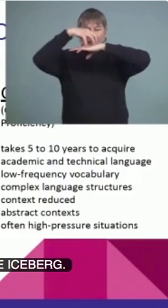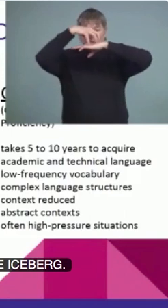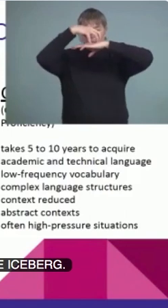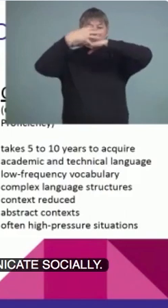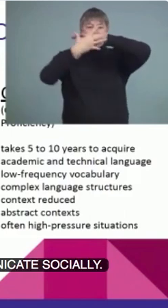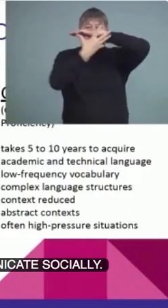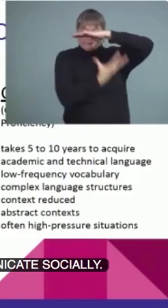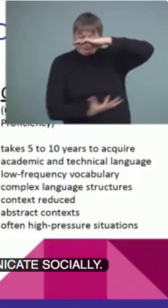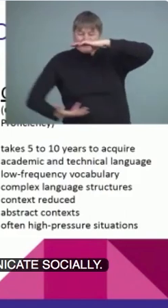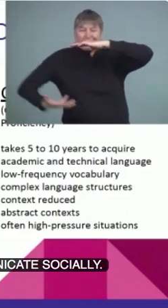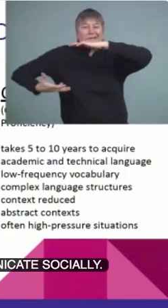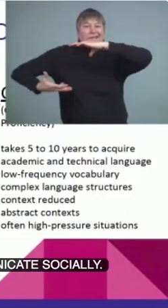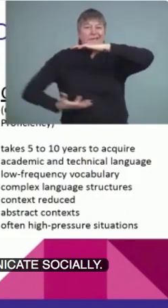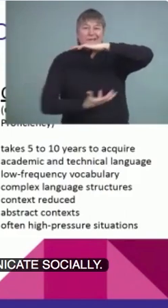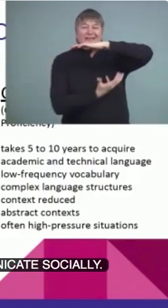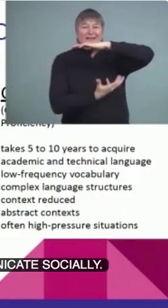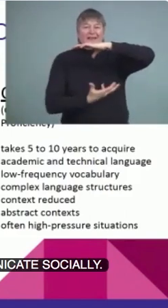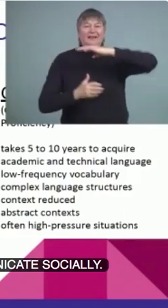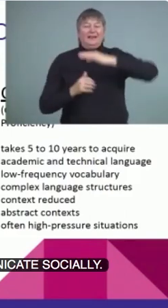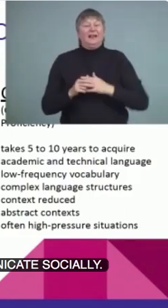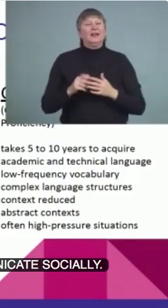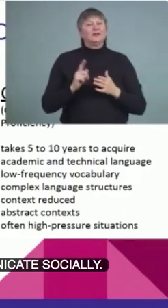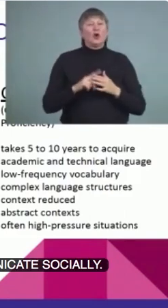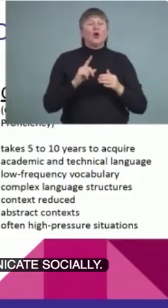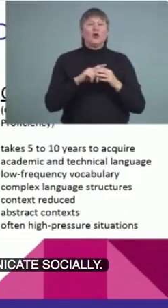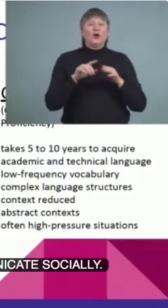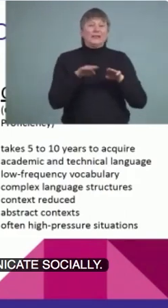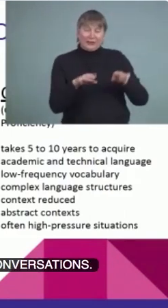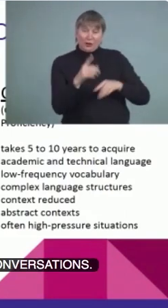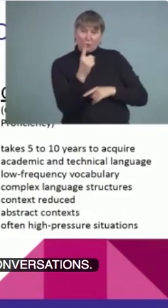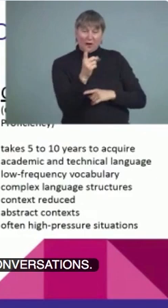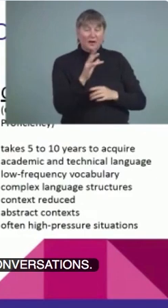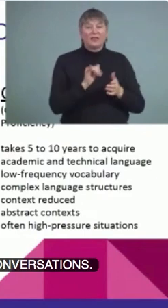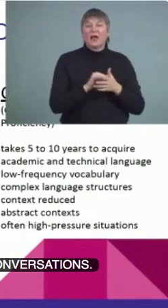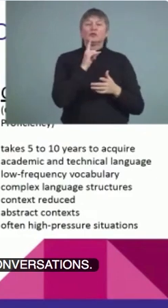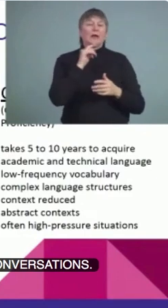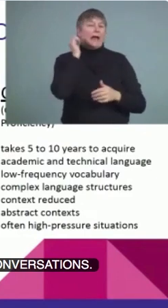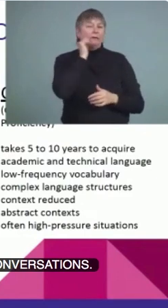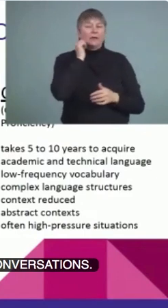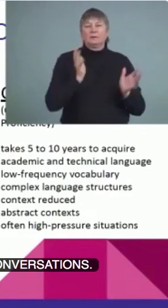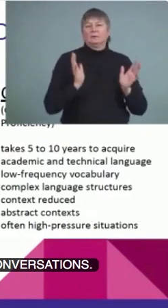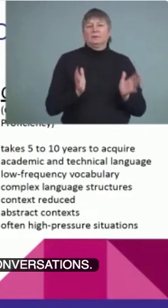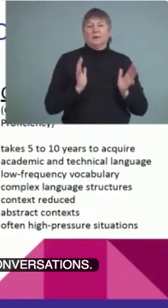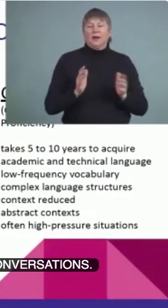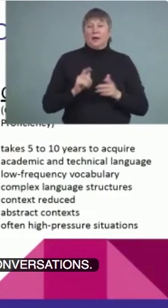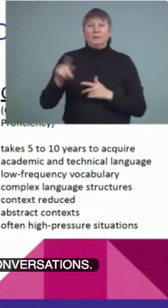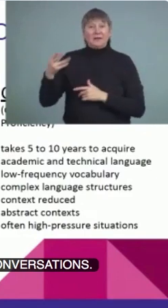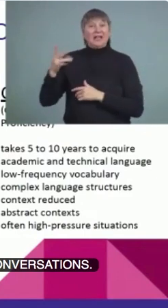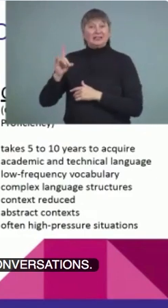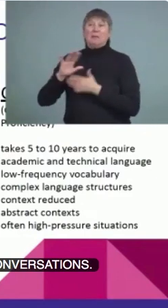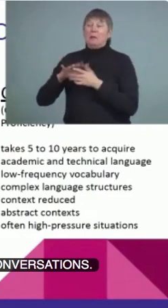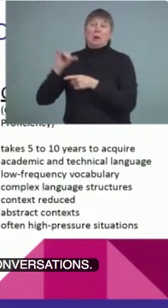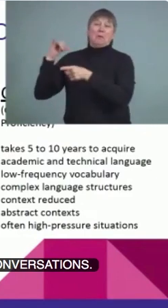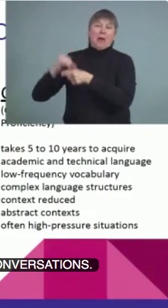We don't sound like textbooks when we have conversations. I know people with PhDs. Yeah, they throw a big word here and there, but it's